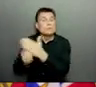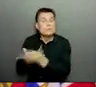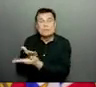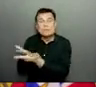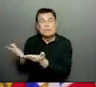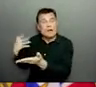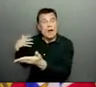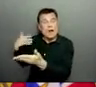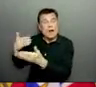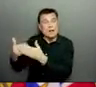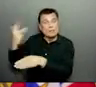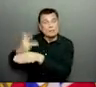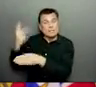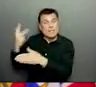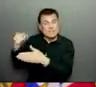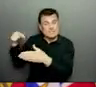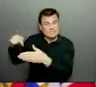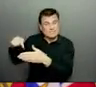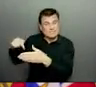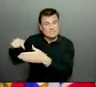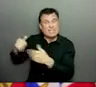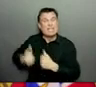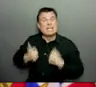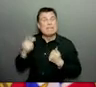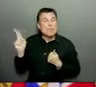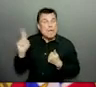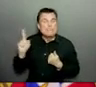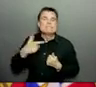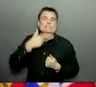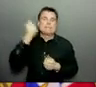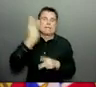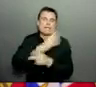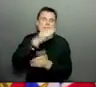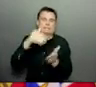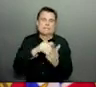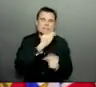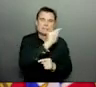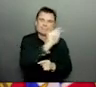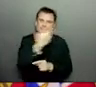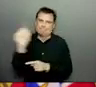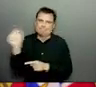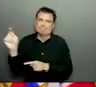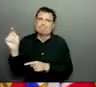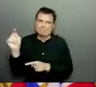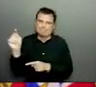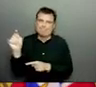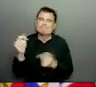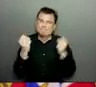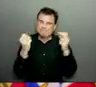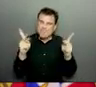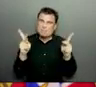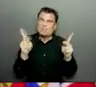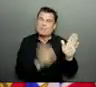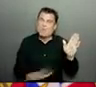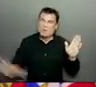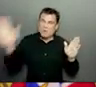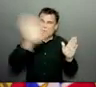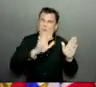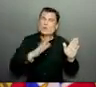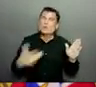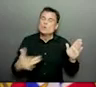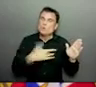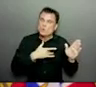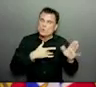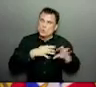This weekend, families, care providers, and communities have lost loved ones. We know that this is